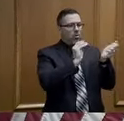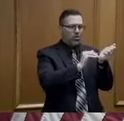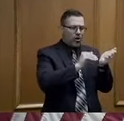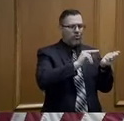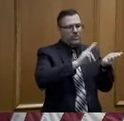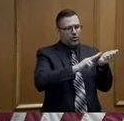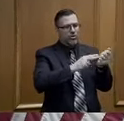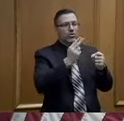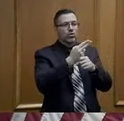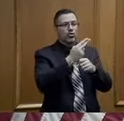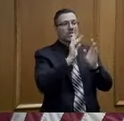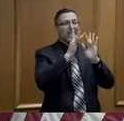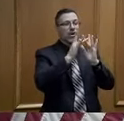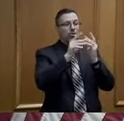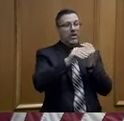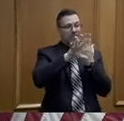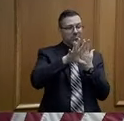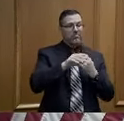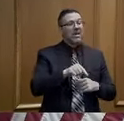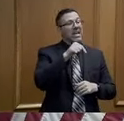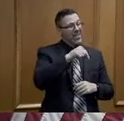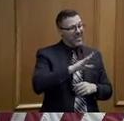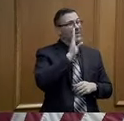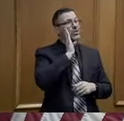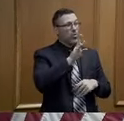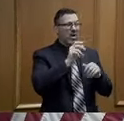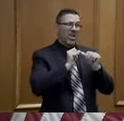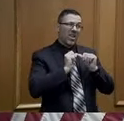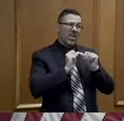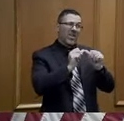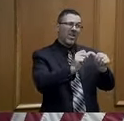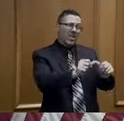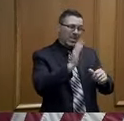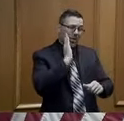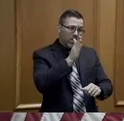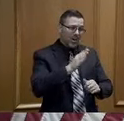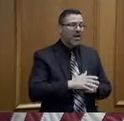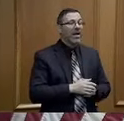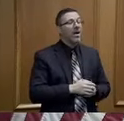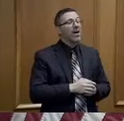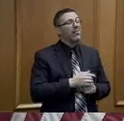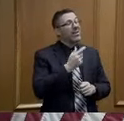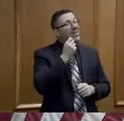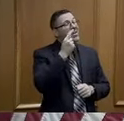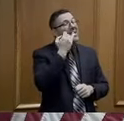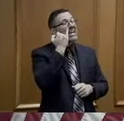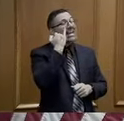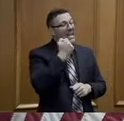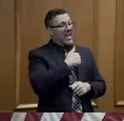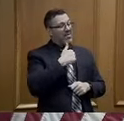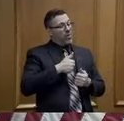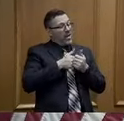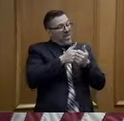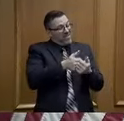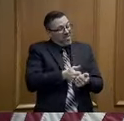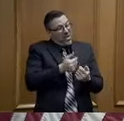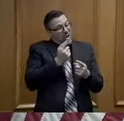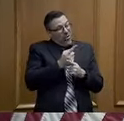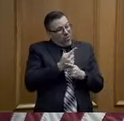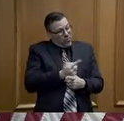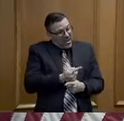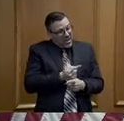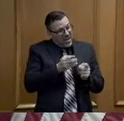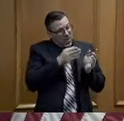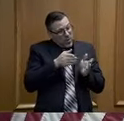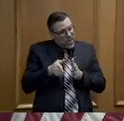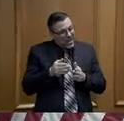to be quite an effort for quite some time. But if we do this right, then we can get through it in a way